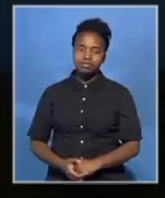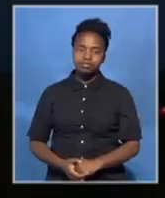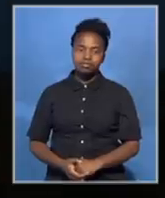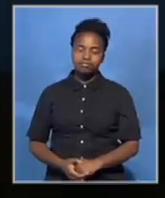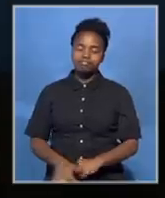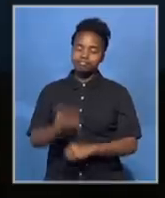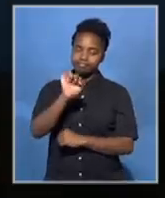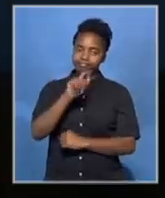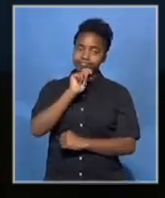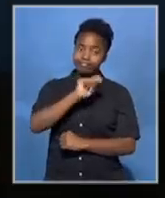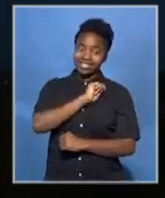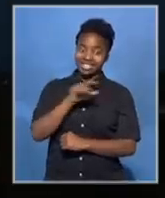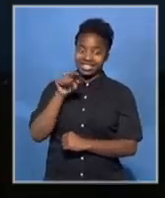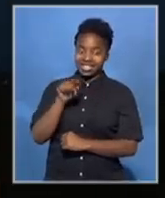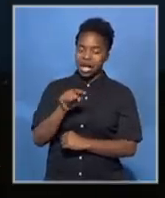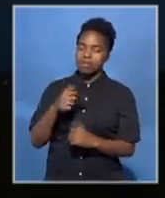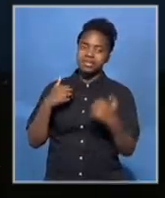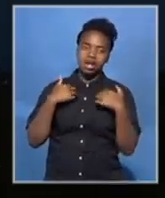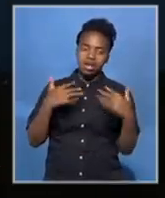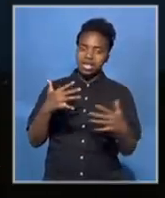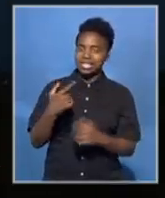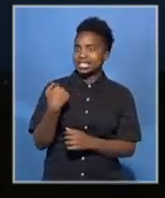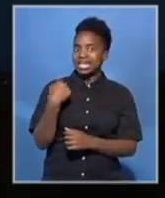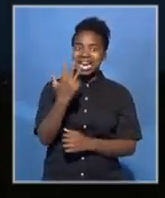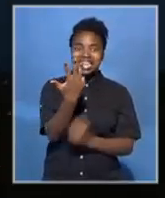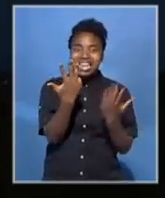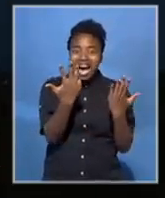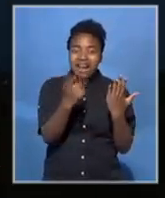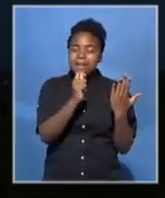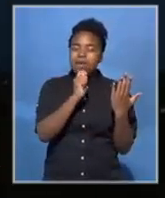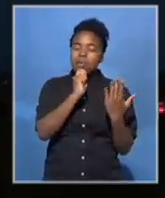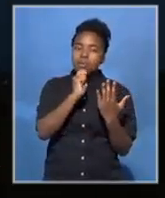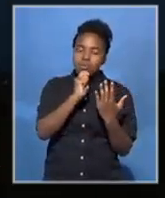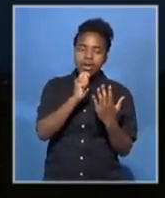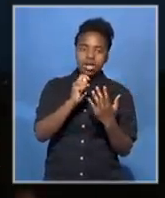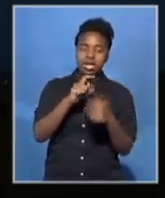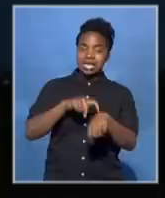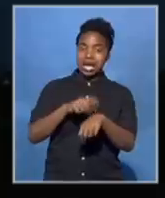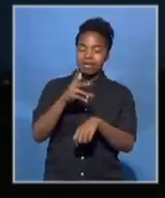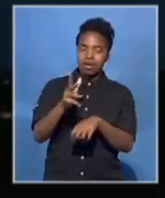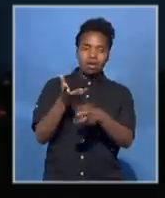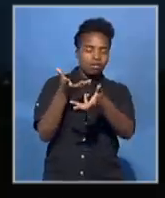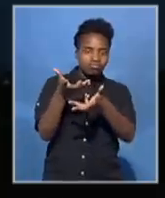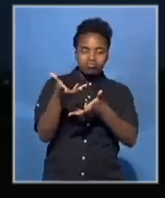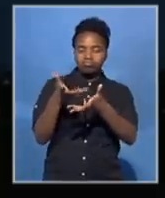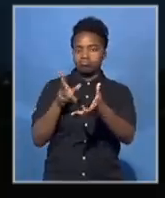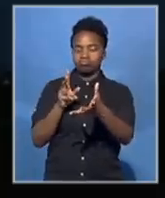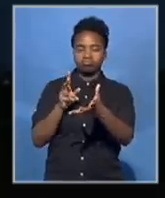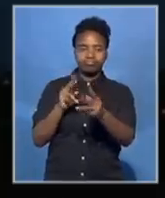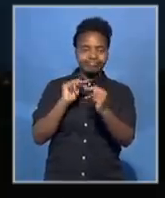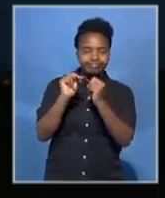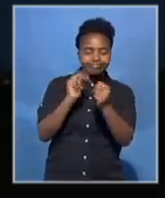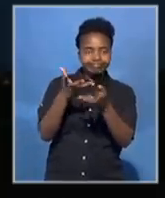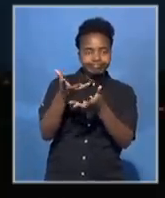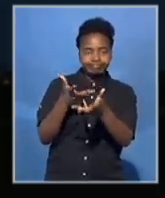Indeed. So this standoff has been going on since about 9 a.m. local time here, but this manhunt and chase for these men has been